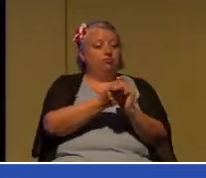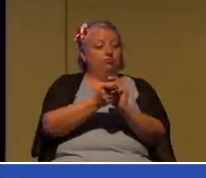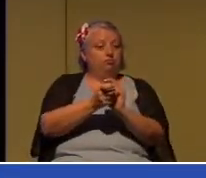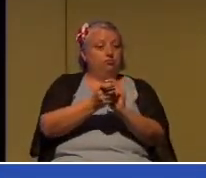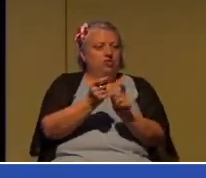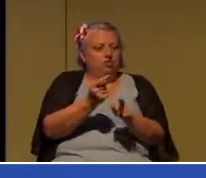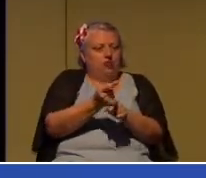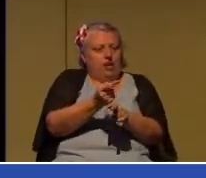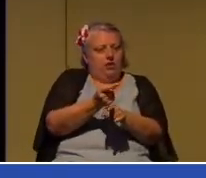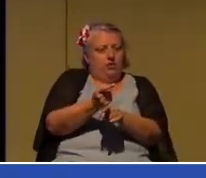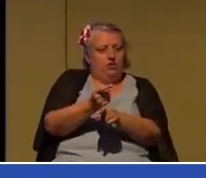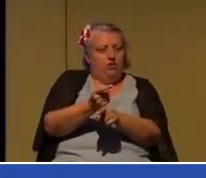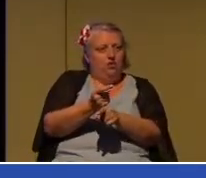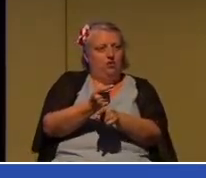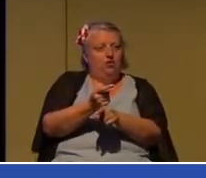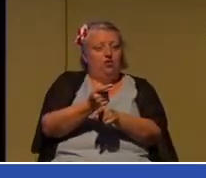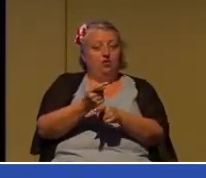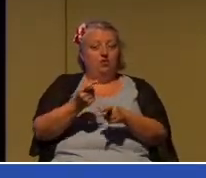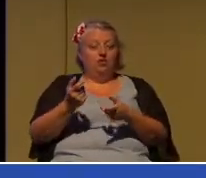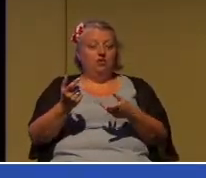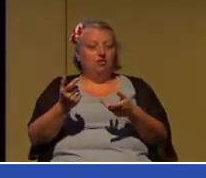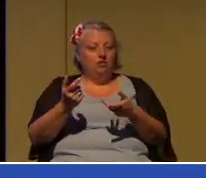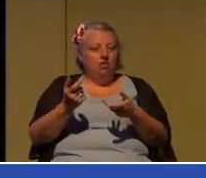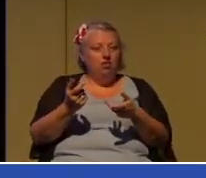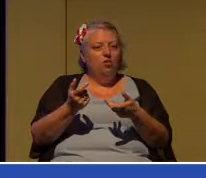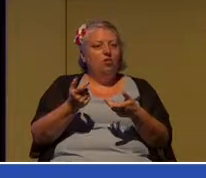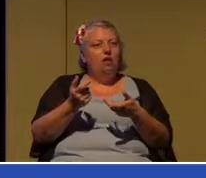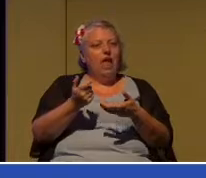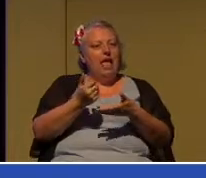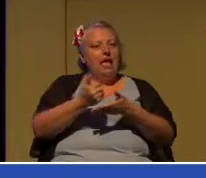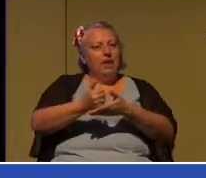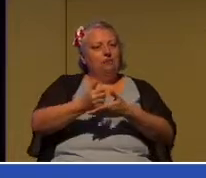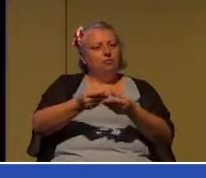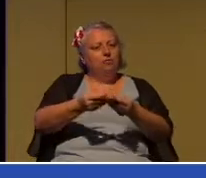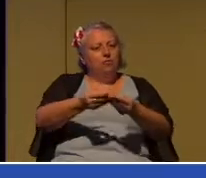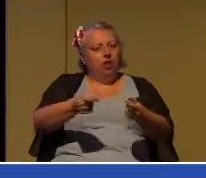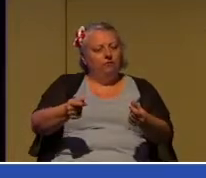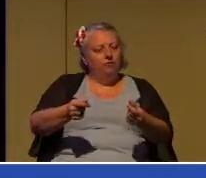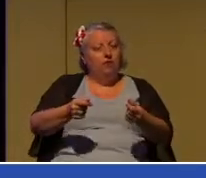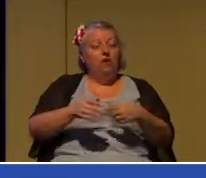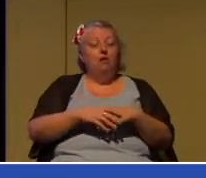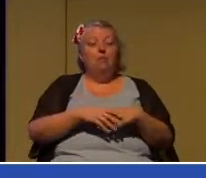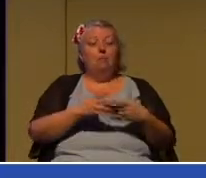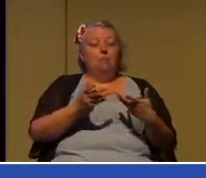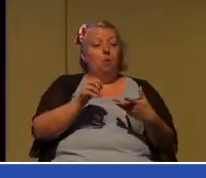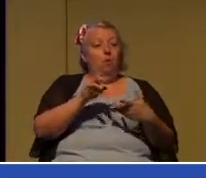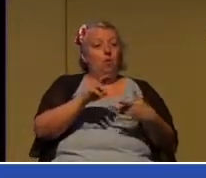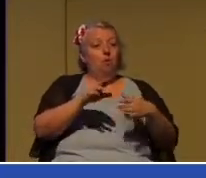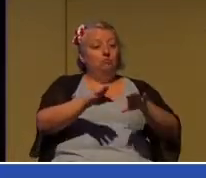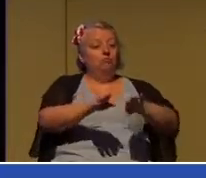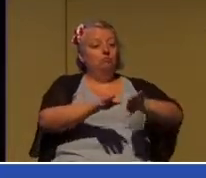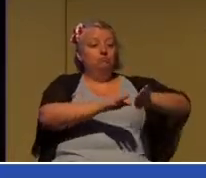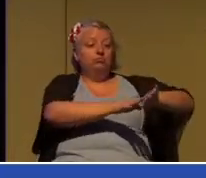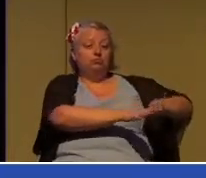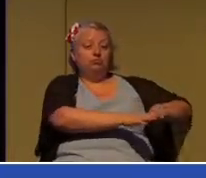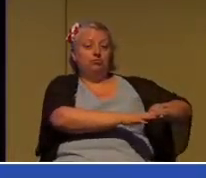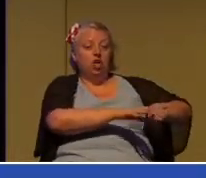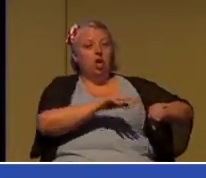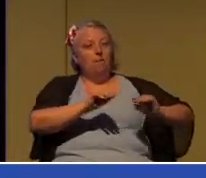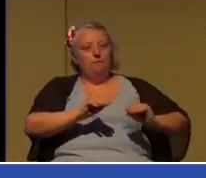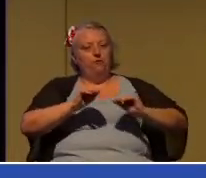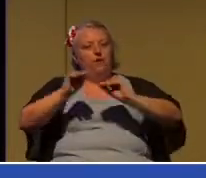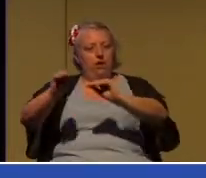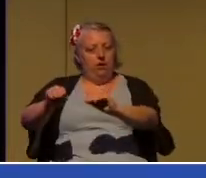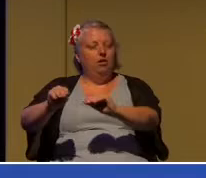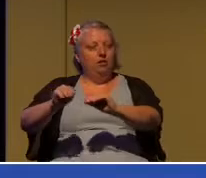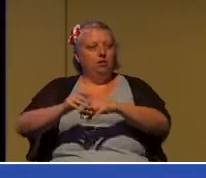Sometimes it's opportunity to learn things together. Sometimes it's opportunity to move forward in ways that are mutually redemptive.